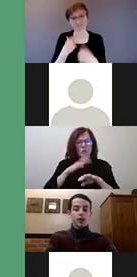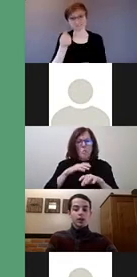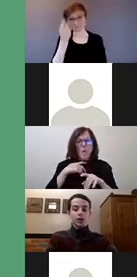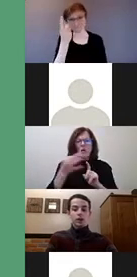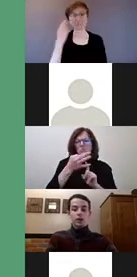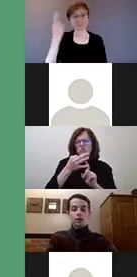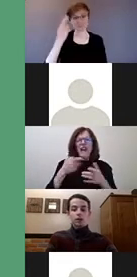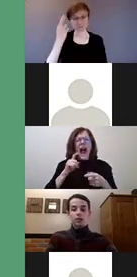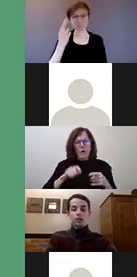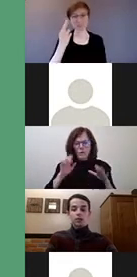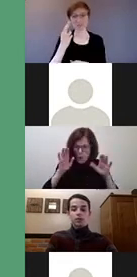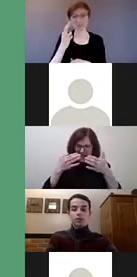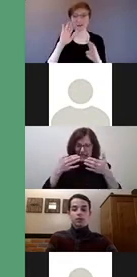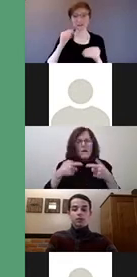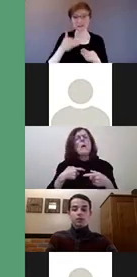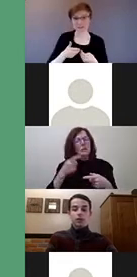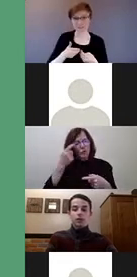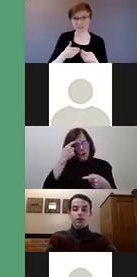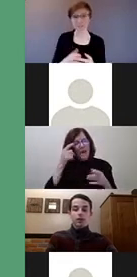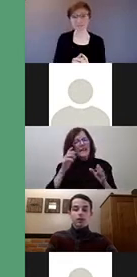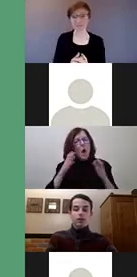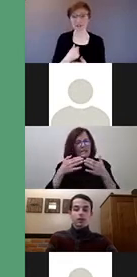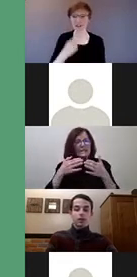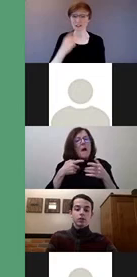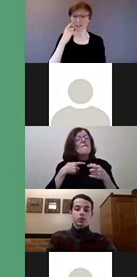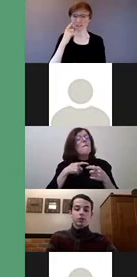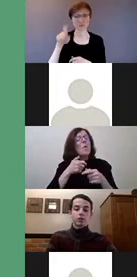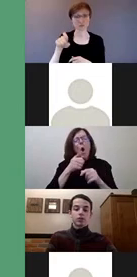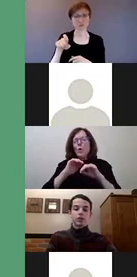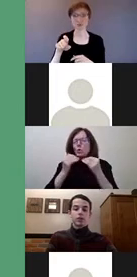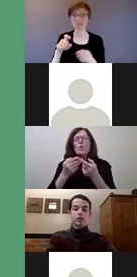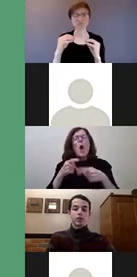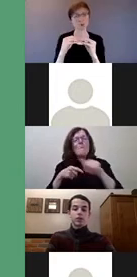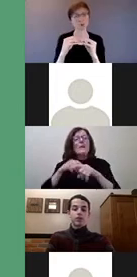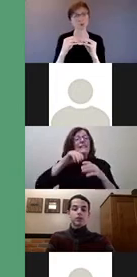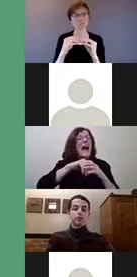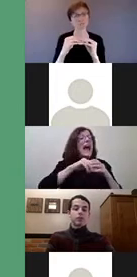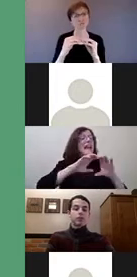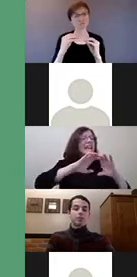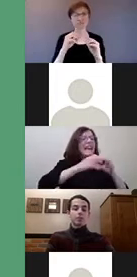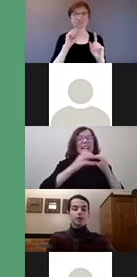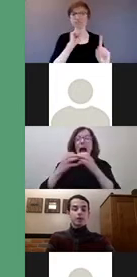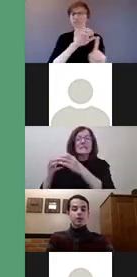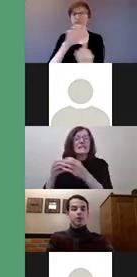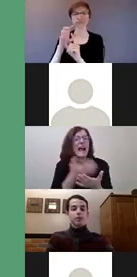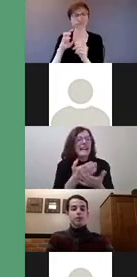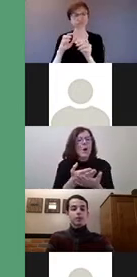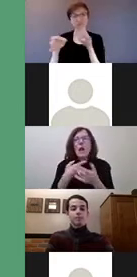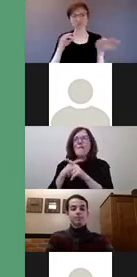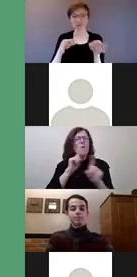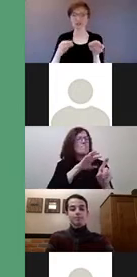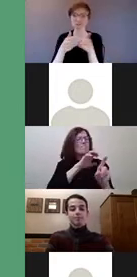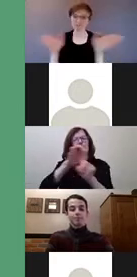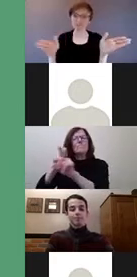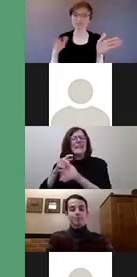I think that autism should be taught to every class in school so that everyone understands it better. Thank you for your time.